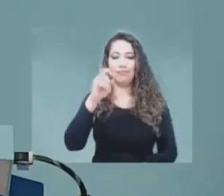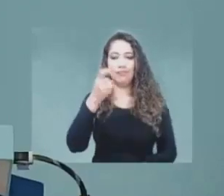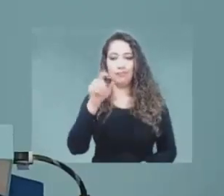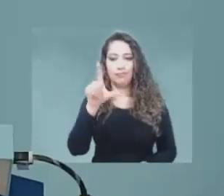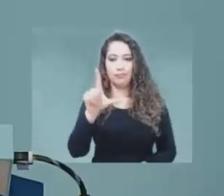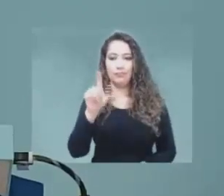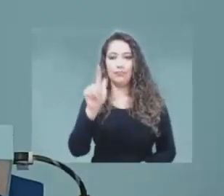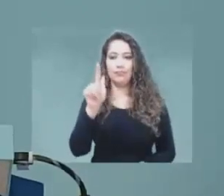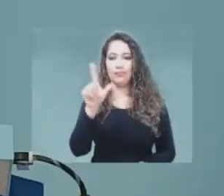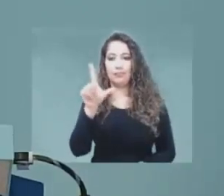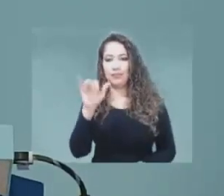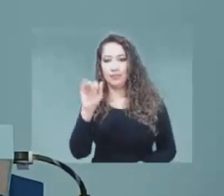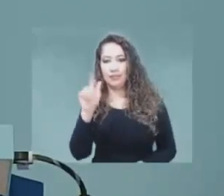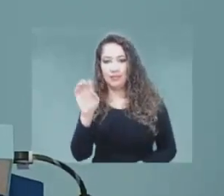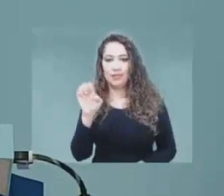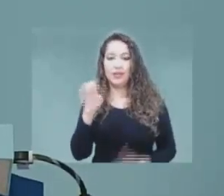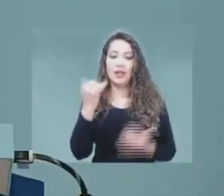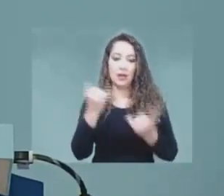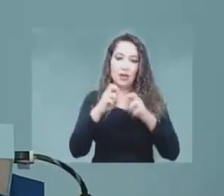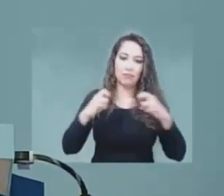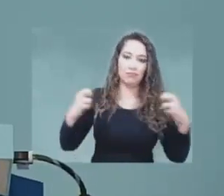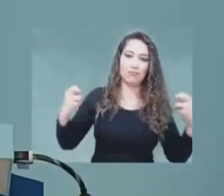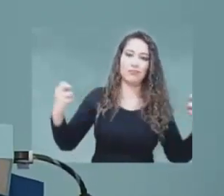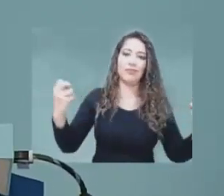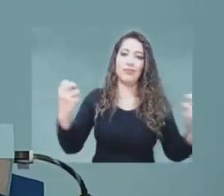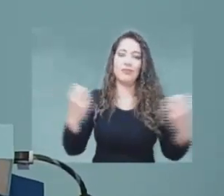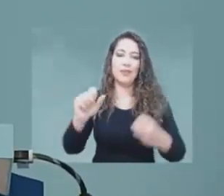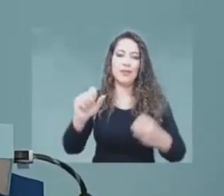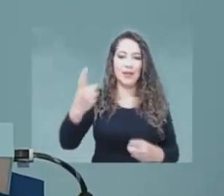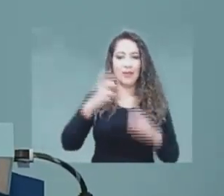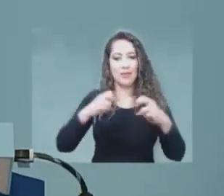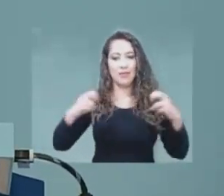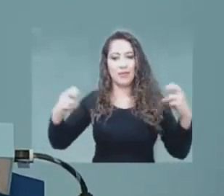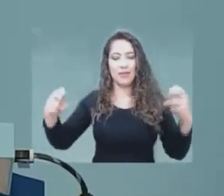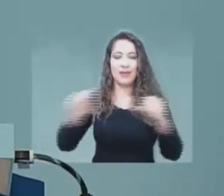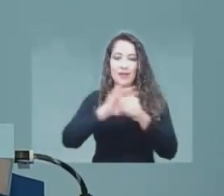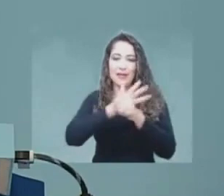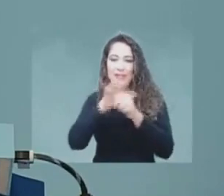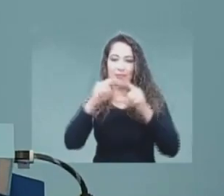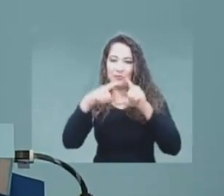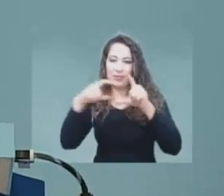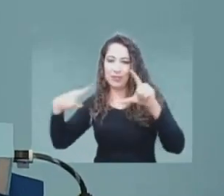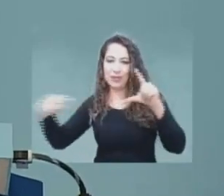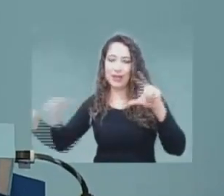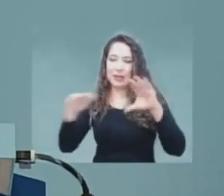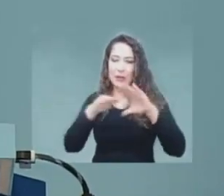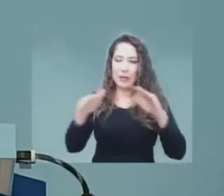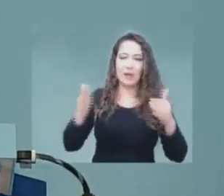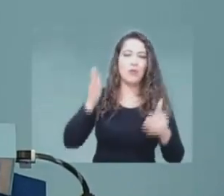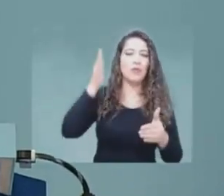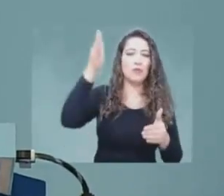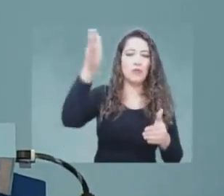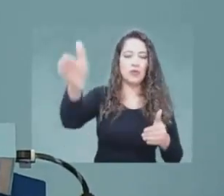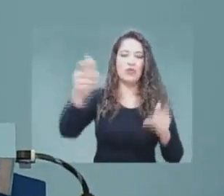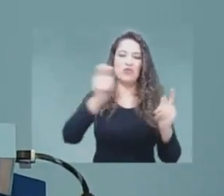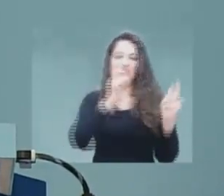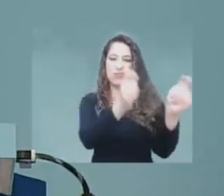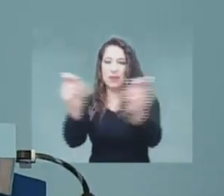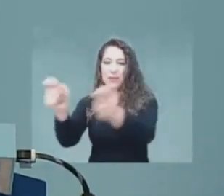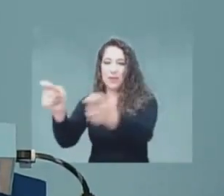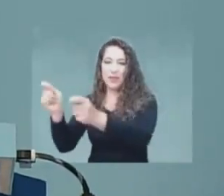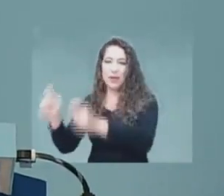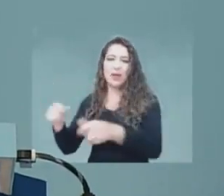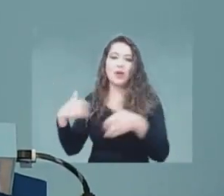Now, we start our first panel of the day, named Spectrum for Vertical and Future Schemes Assignation.